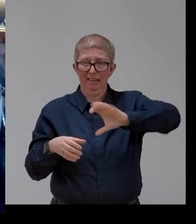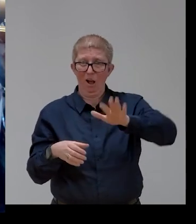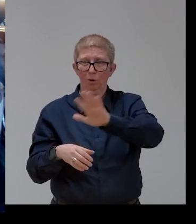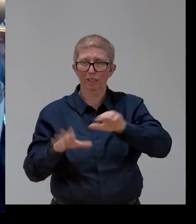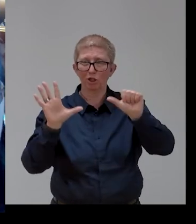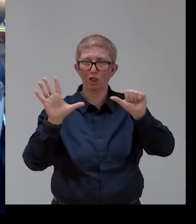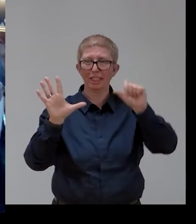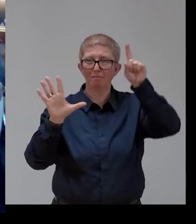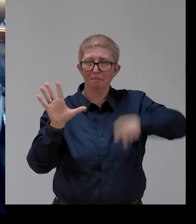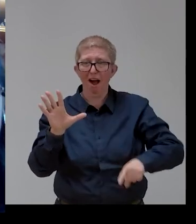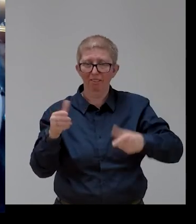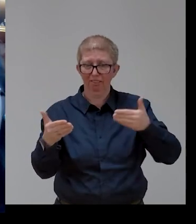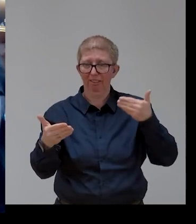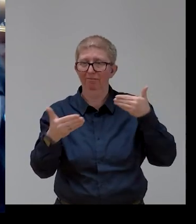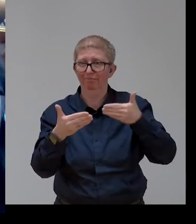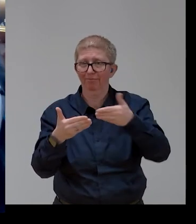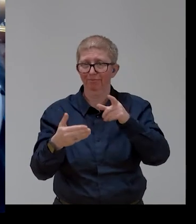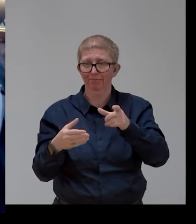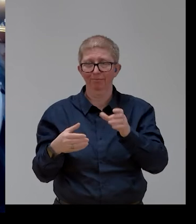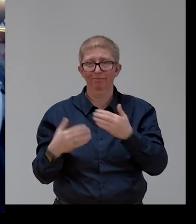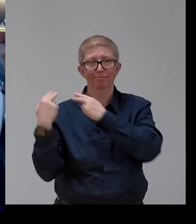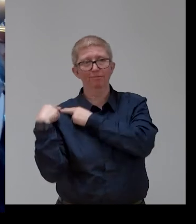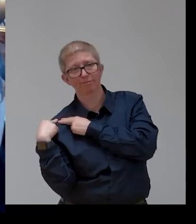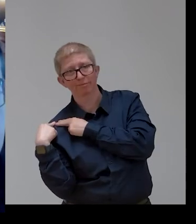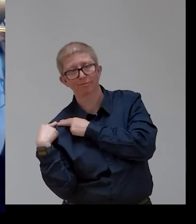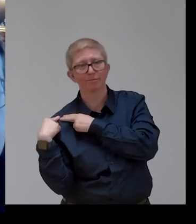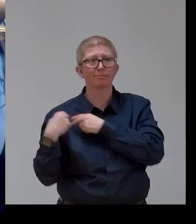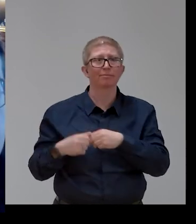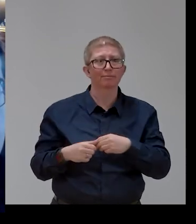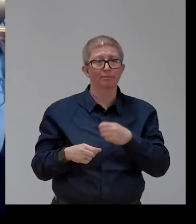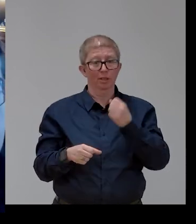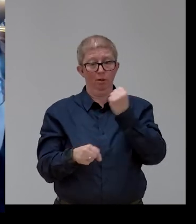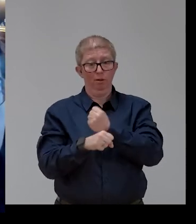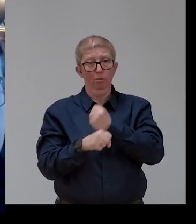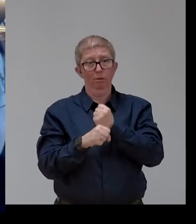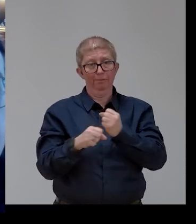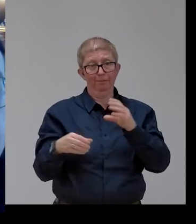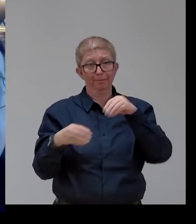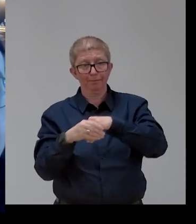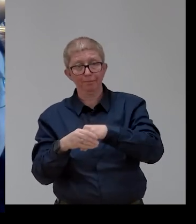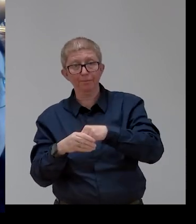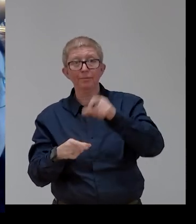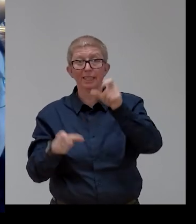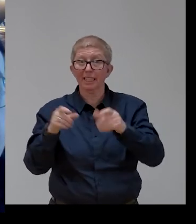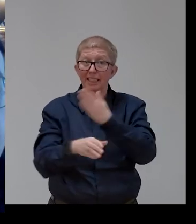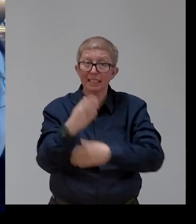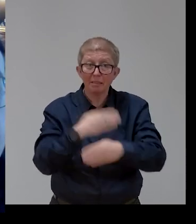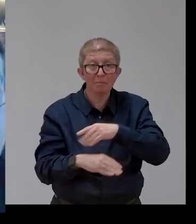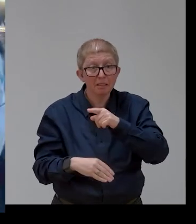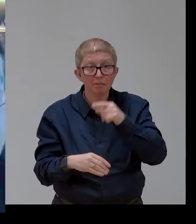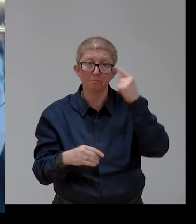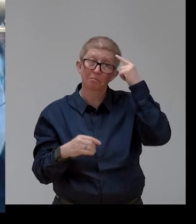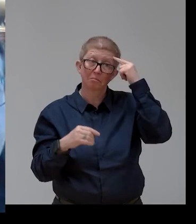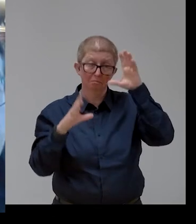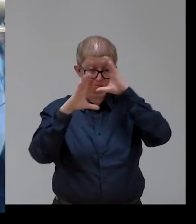the employment of persons with a disability be on the agenda of your presidency? Do you see ways on how you can